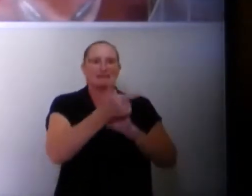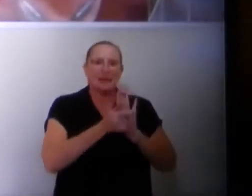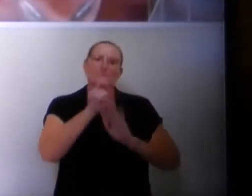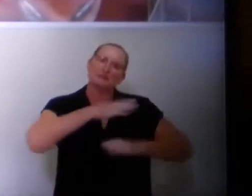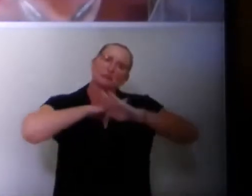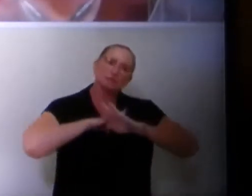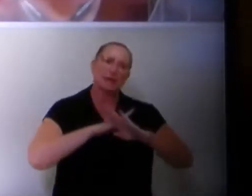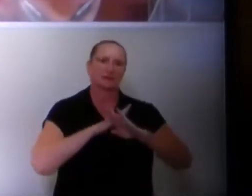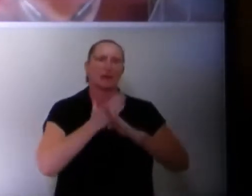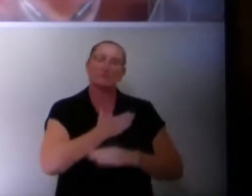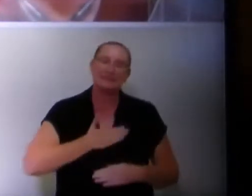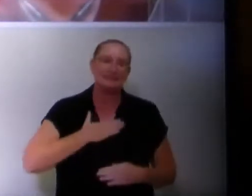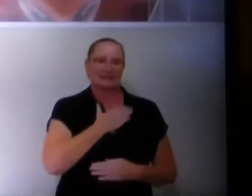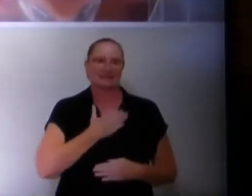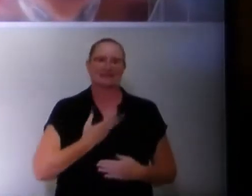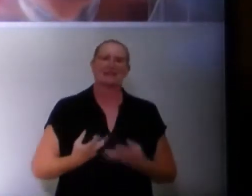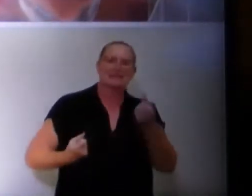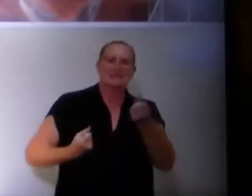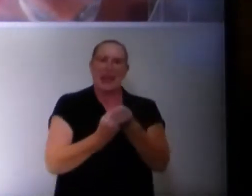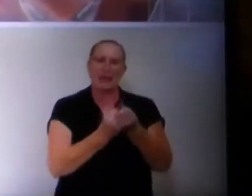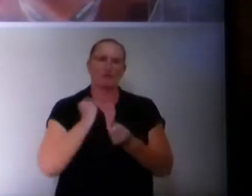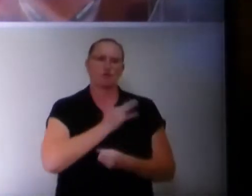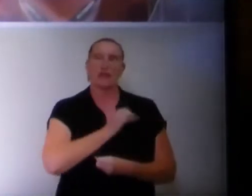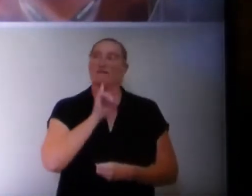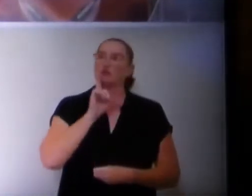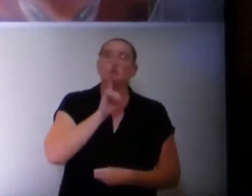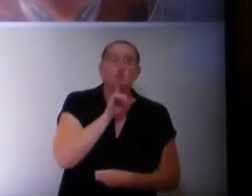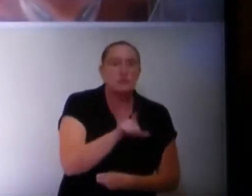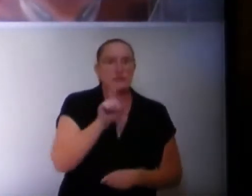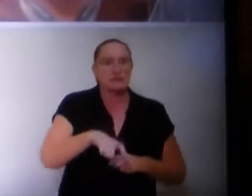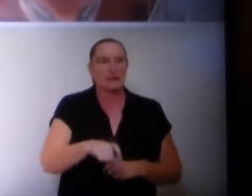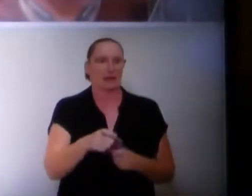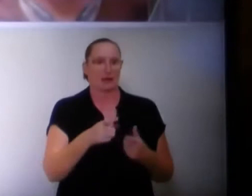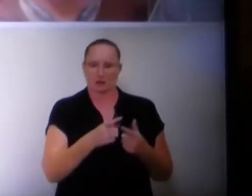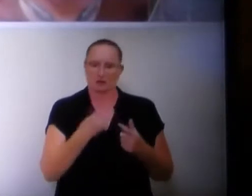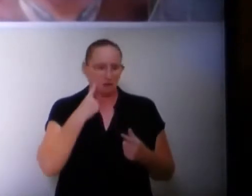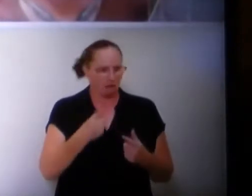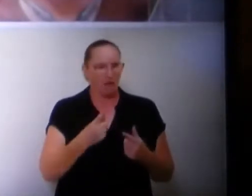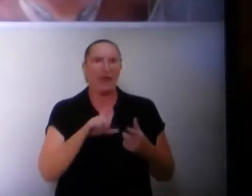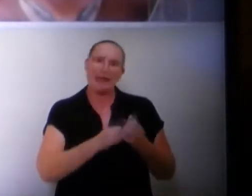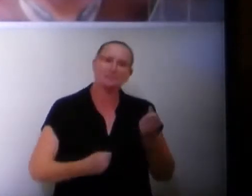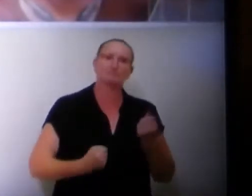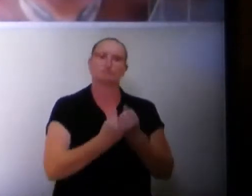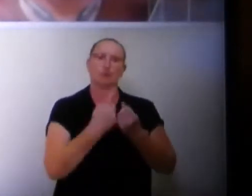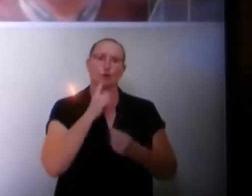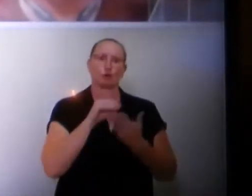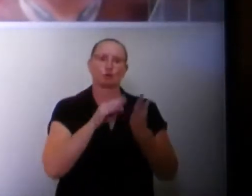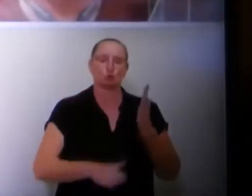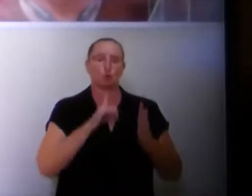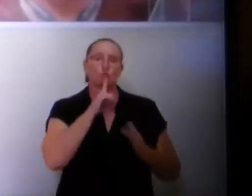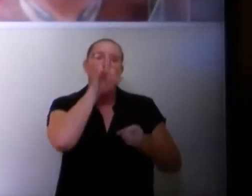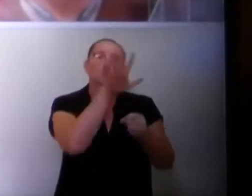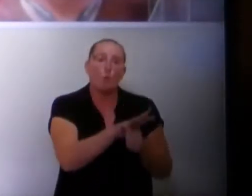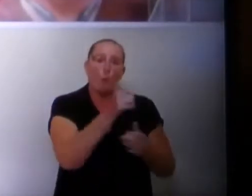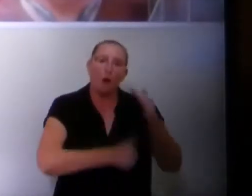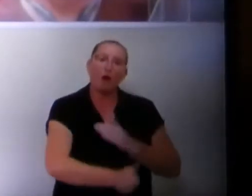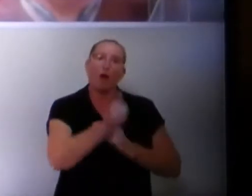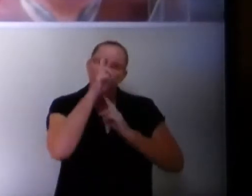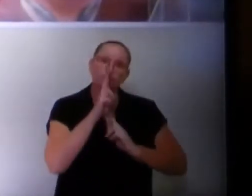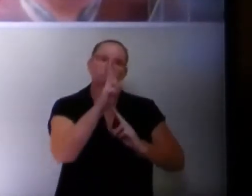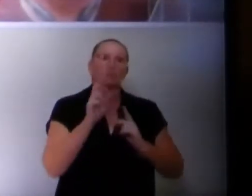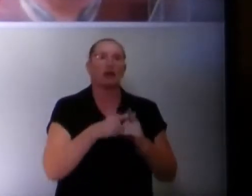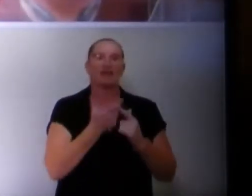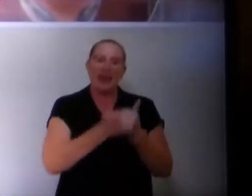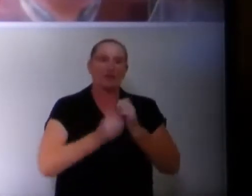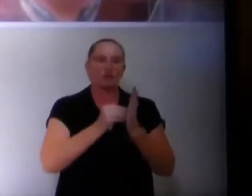be protected. Please, stand up for your staff that you so desperately need, and in doing so, stand up for your students. You swore under oath to ensure that every student